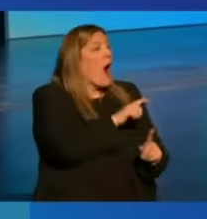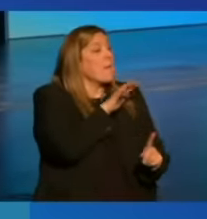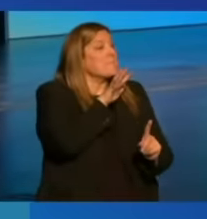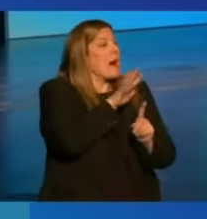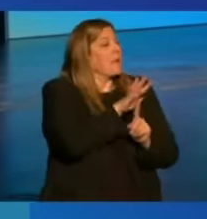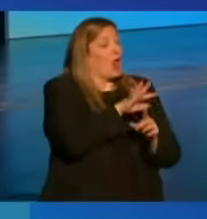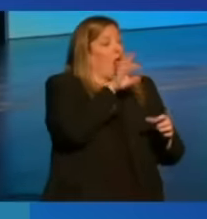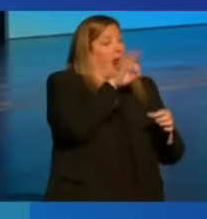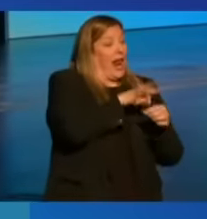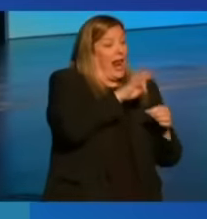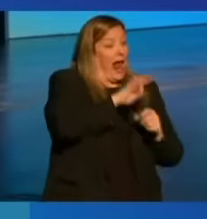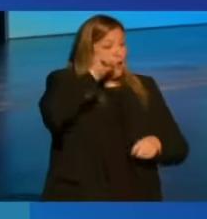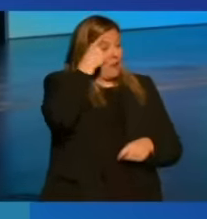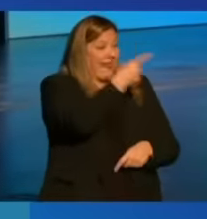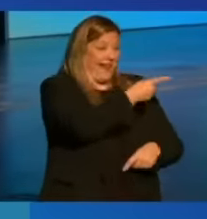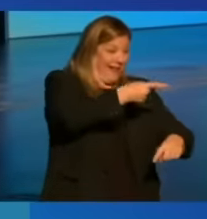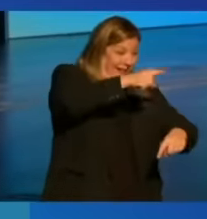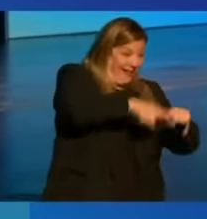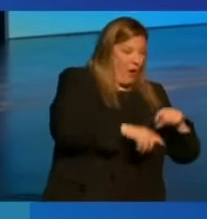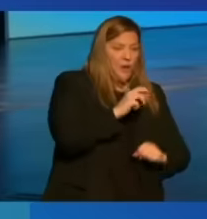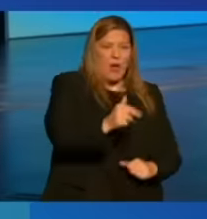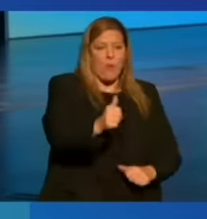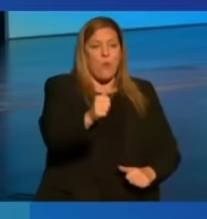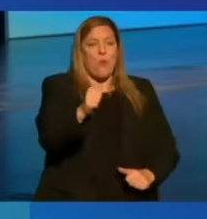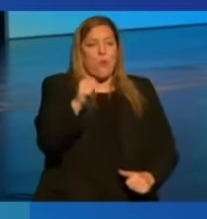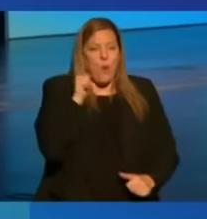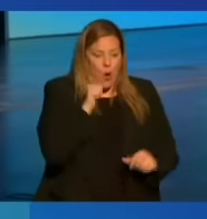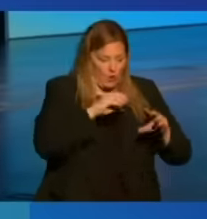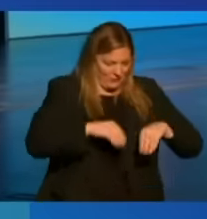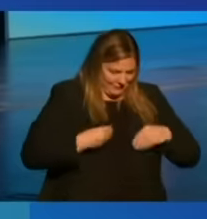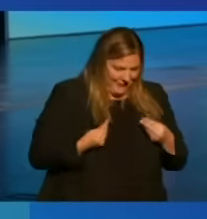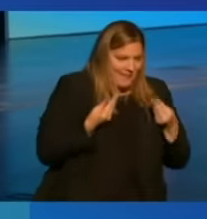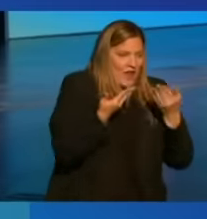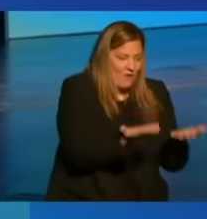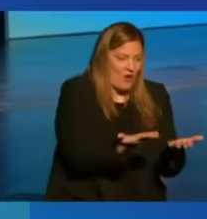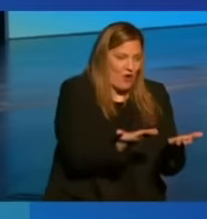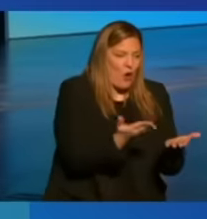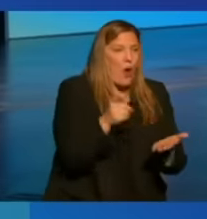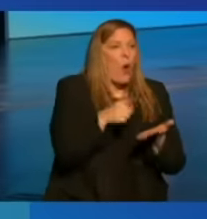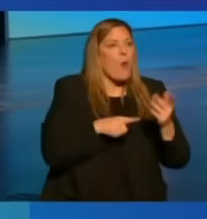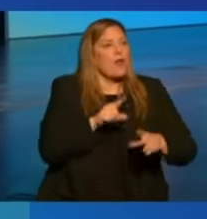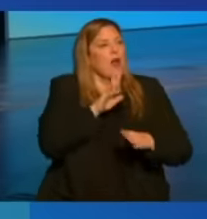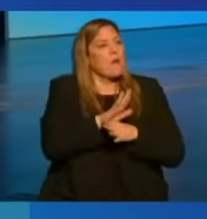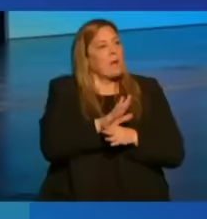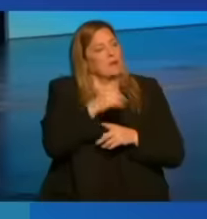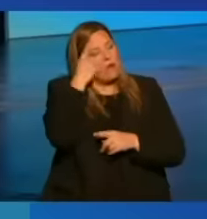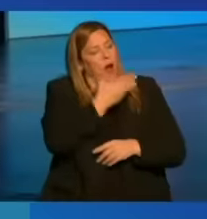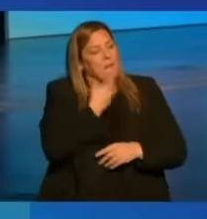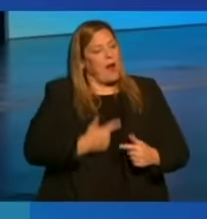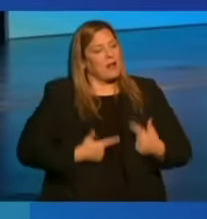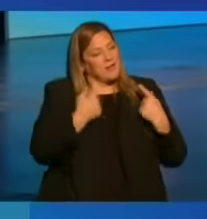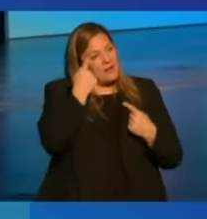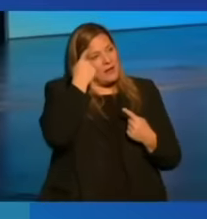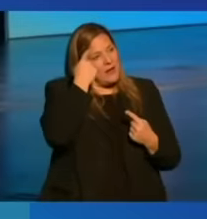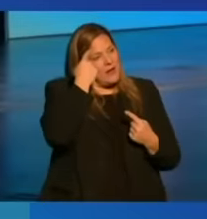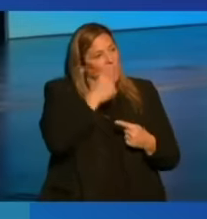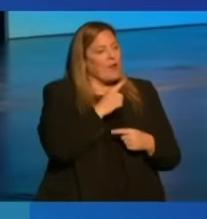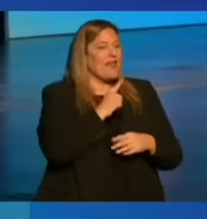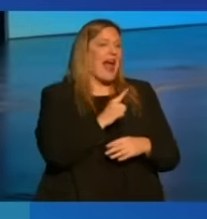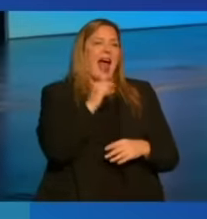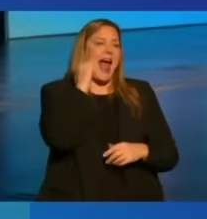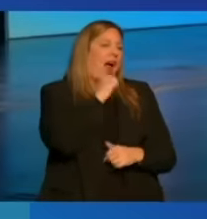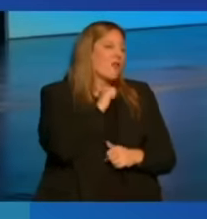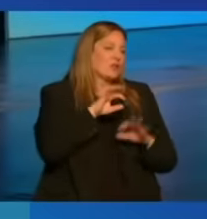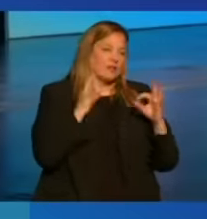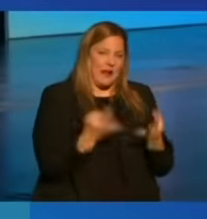either can't or won't deliver on the promise of a better life for the average